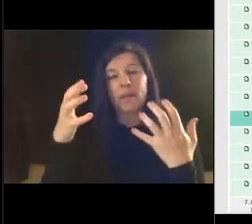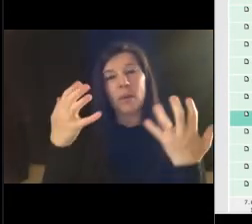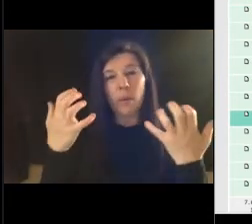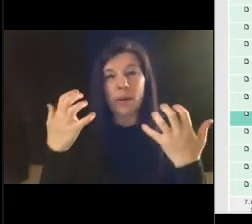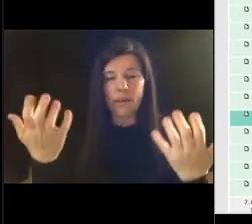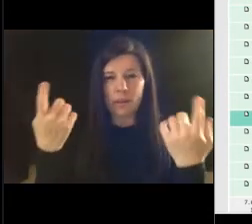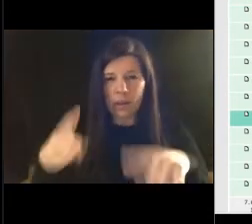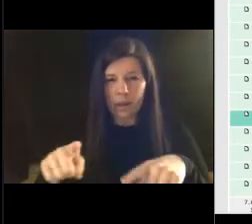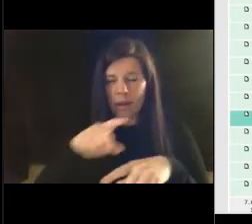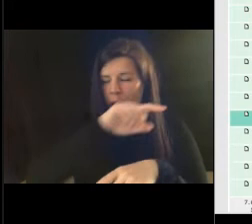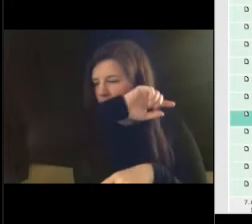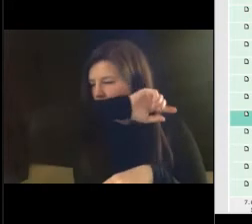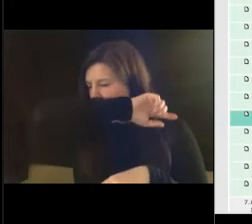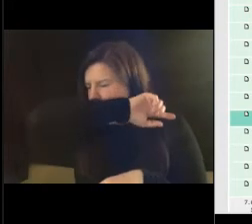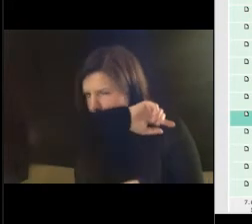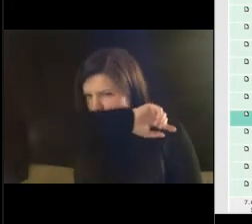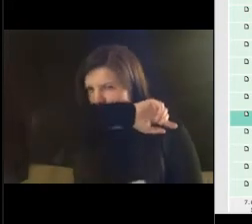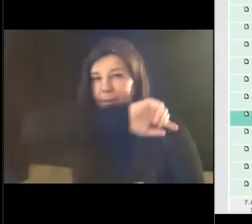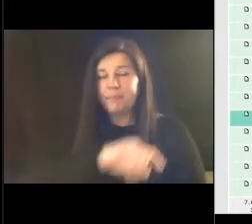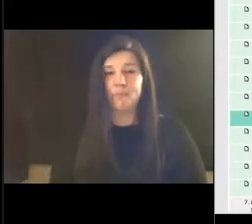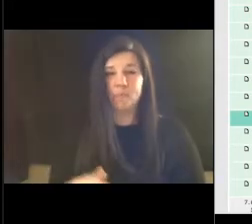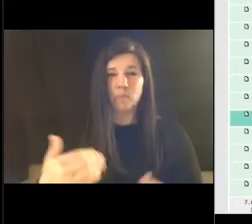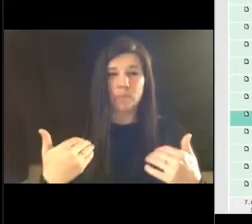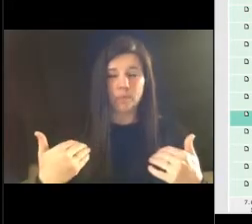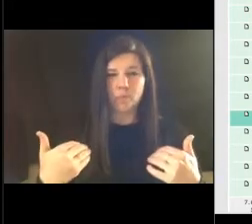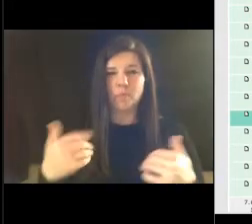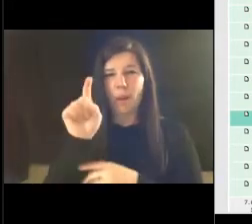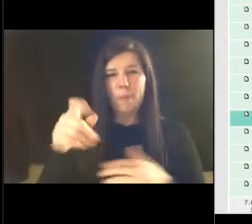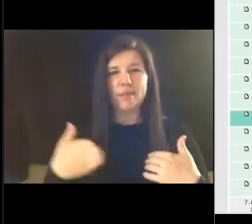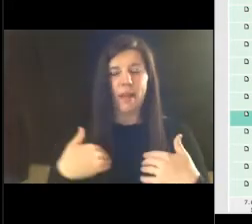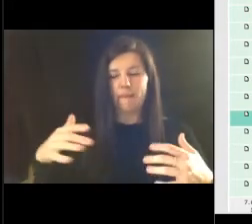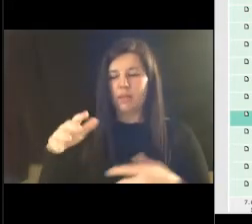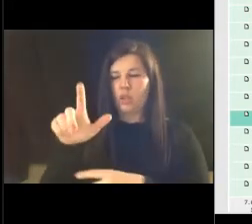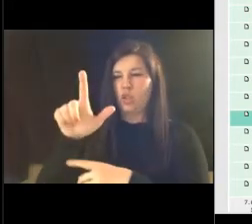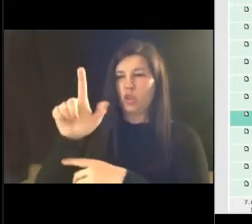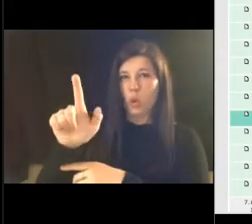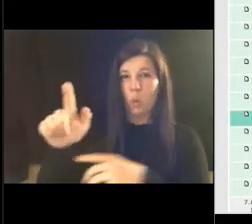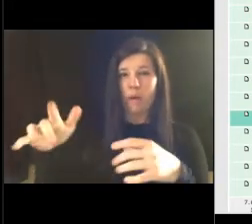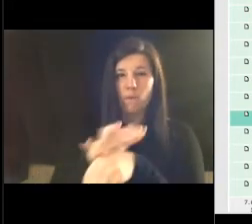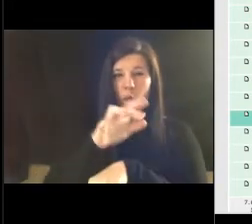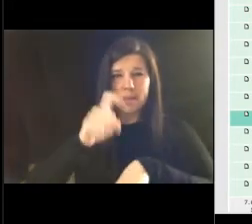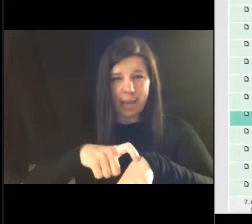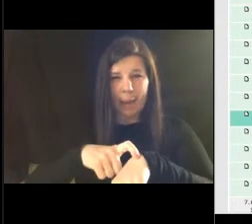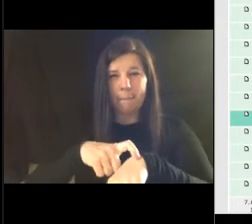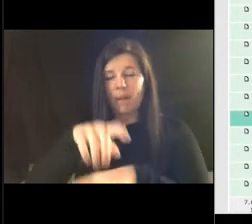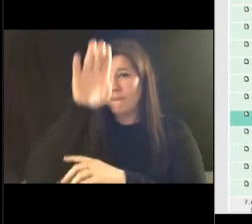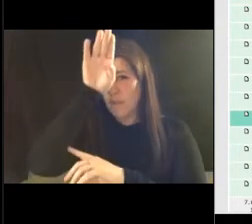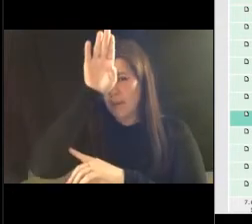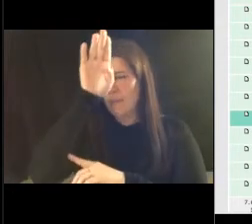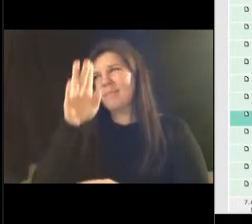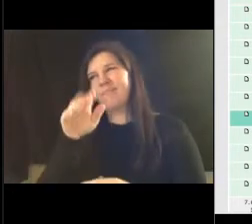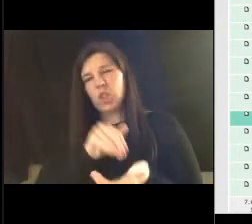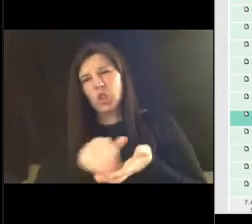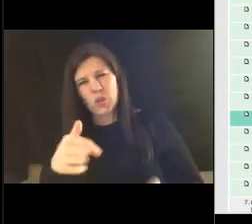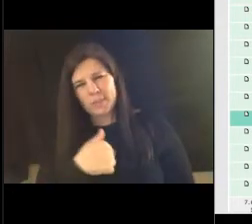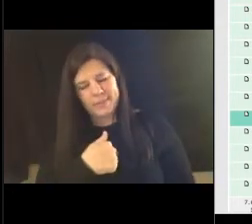21 full-time firefighters excuse my ignorance as far as hiring goes um